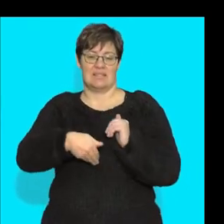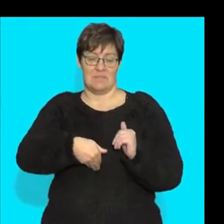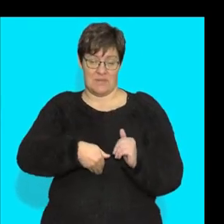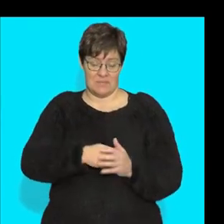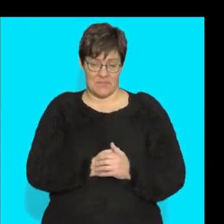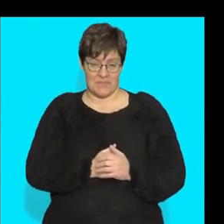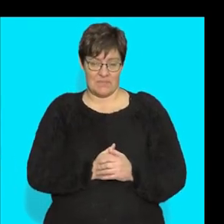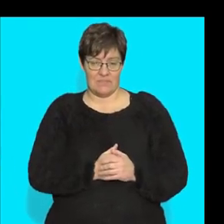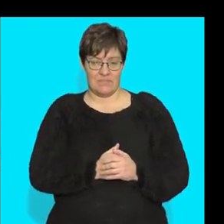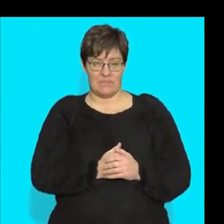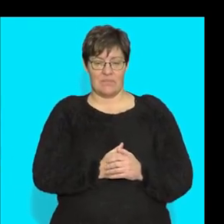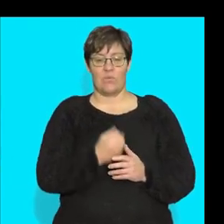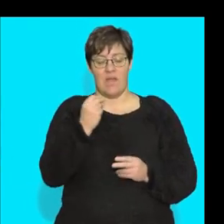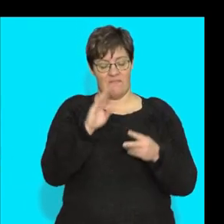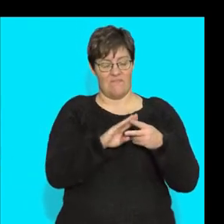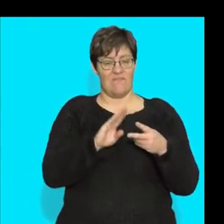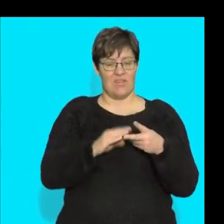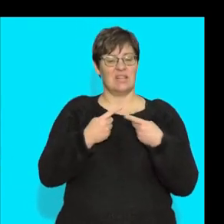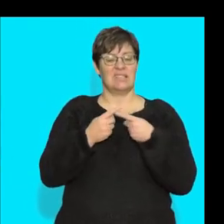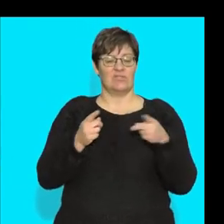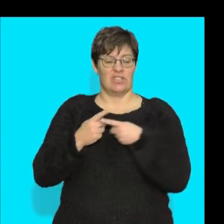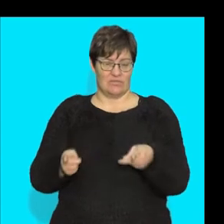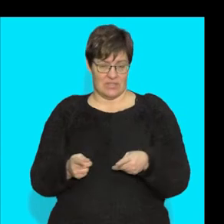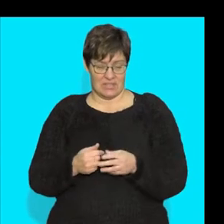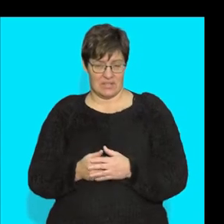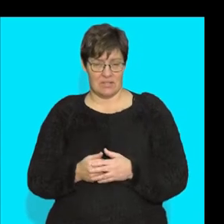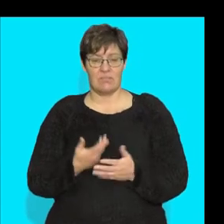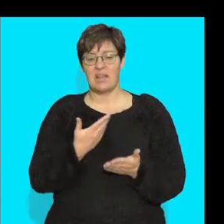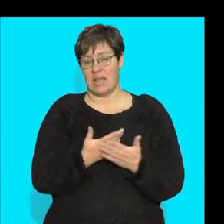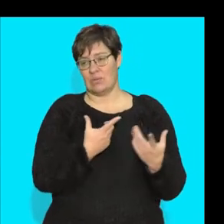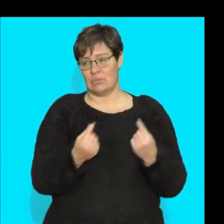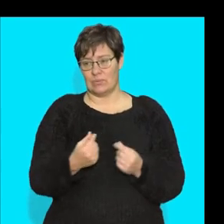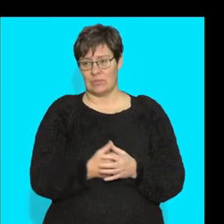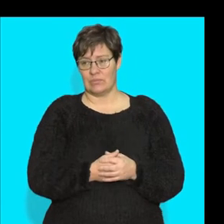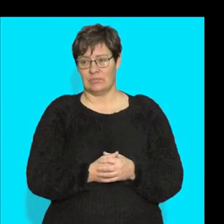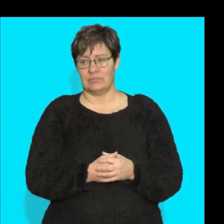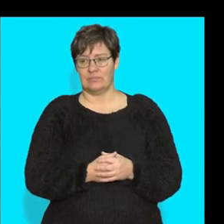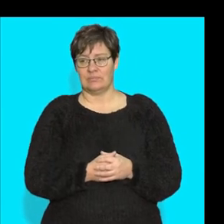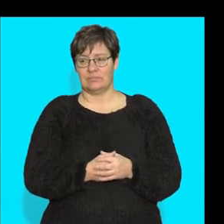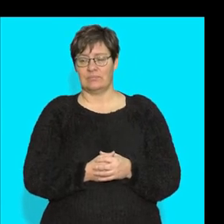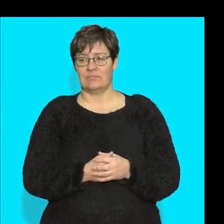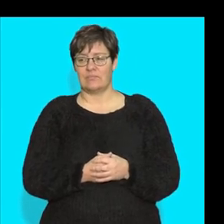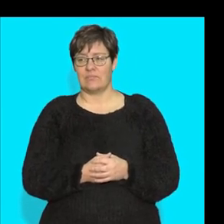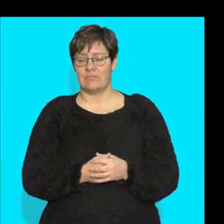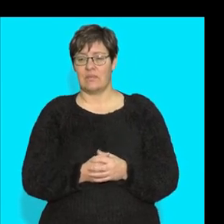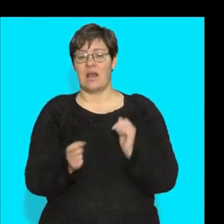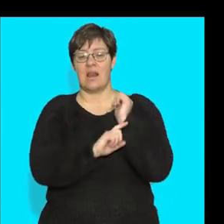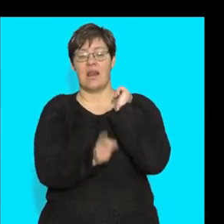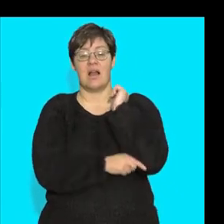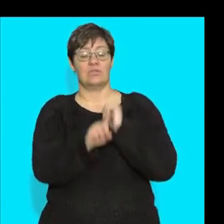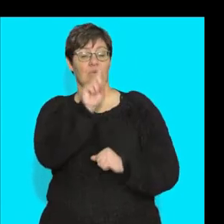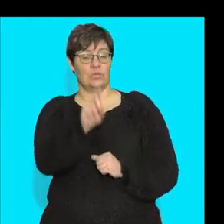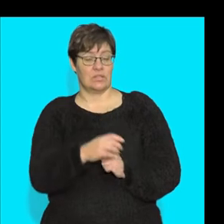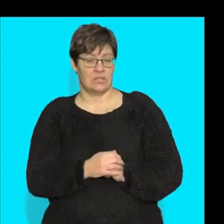So there we have the two different things that it can, all right, protect. That was the last